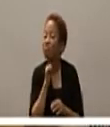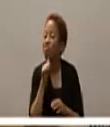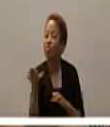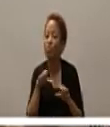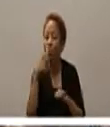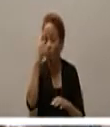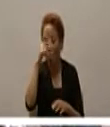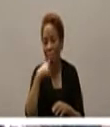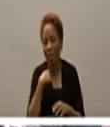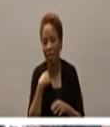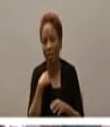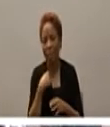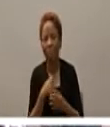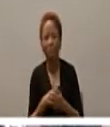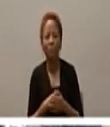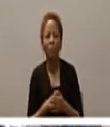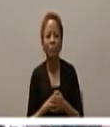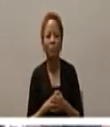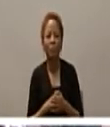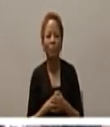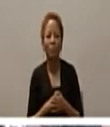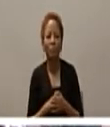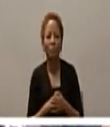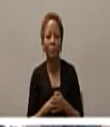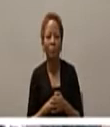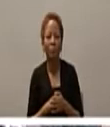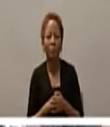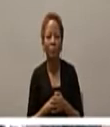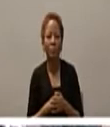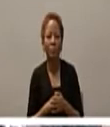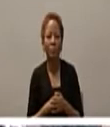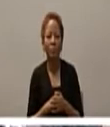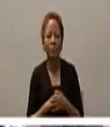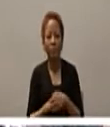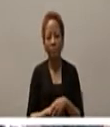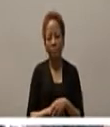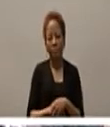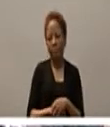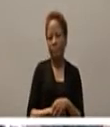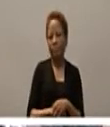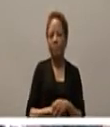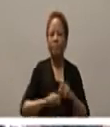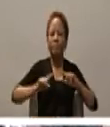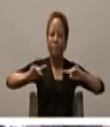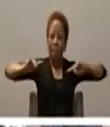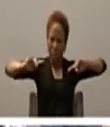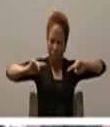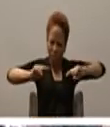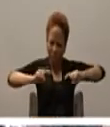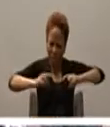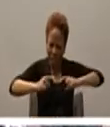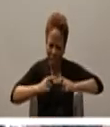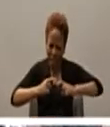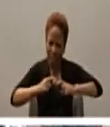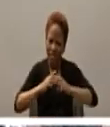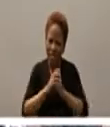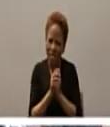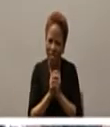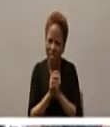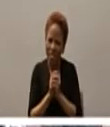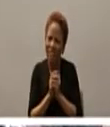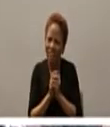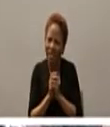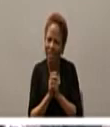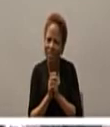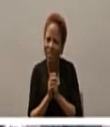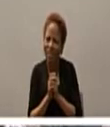and so this whole challenge of course is to recognize I mean here of course we realize through the word of God and through the sacrament